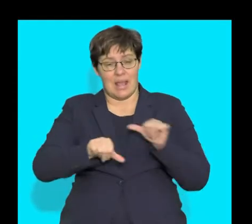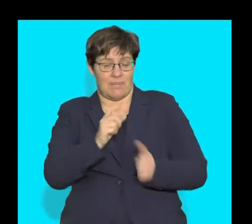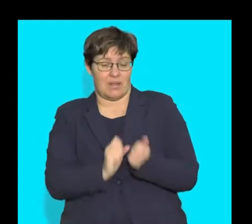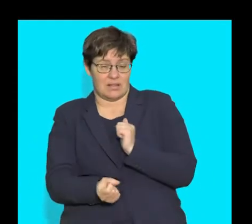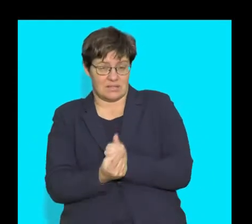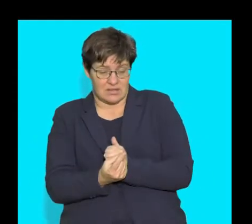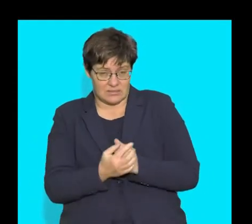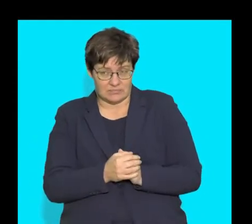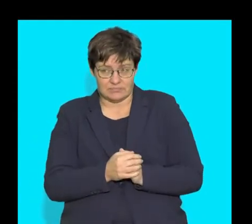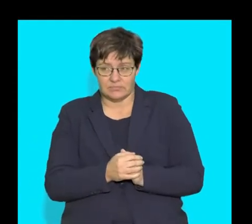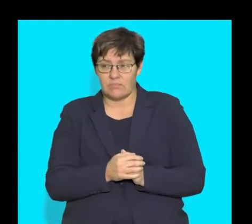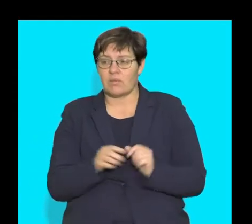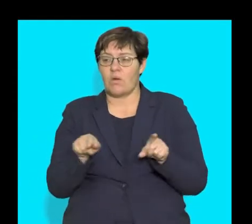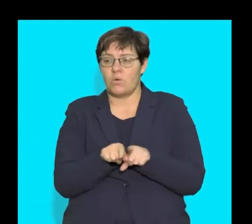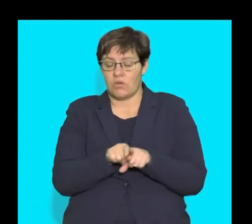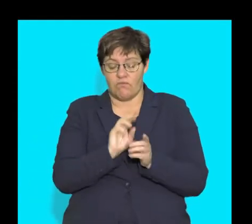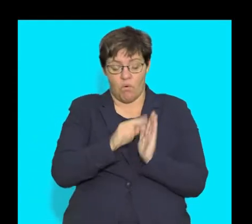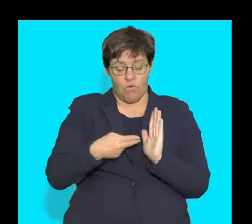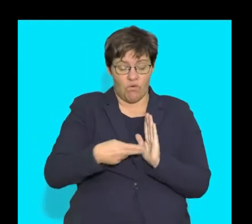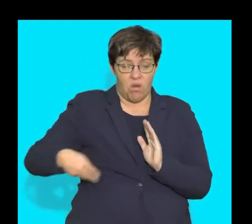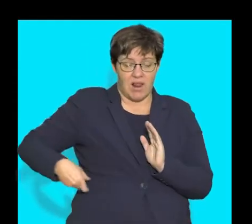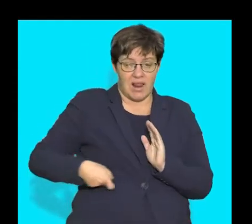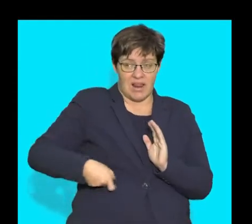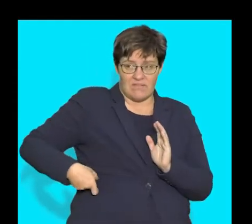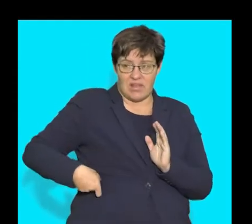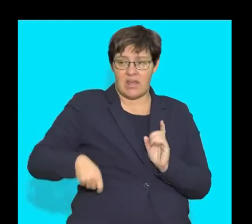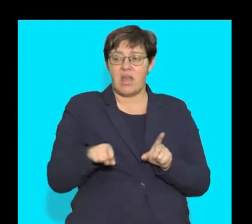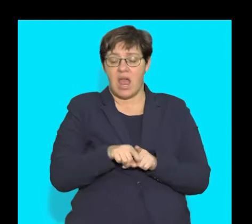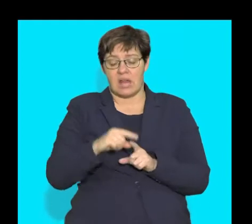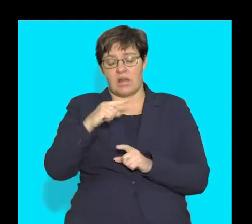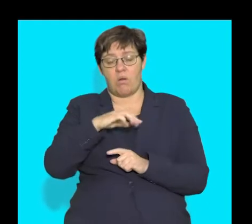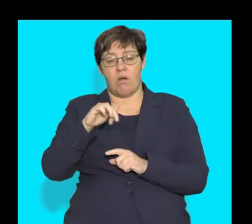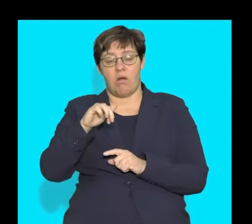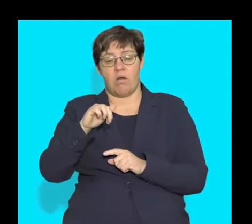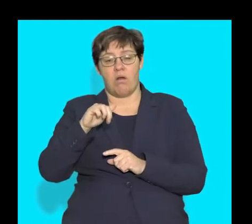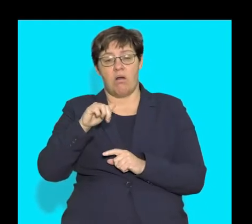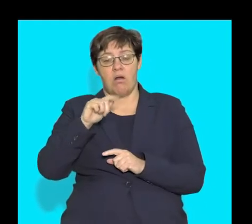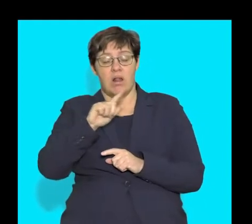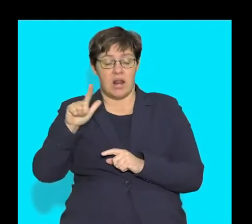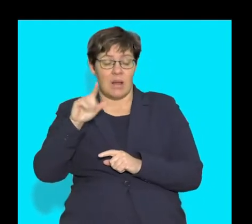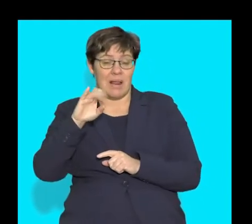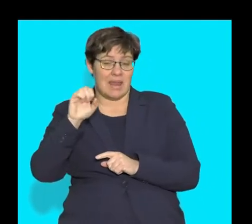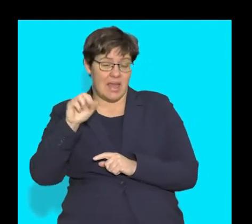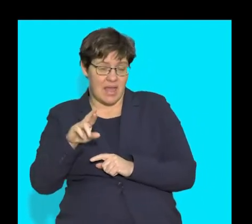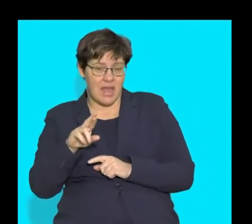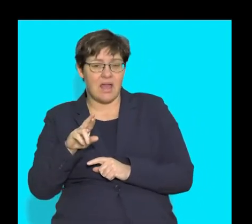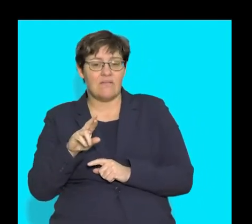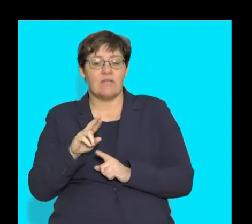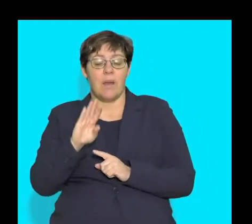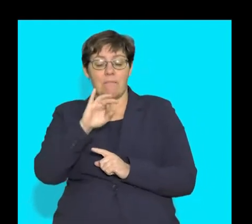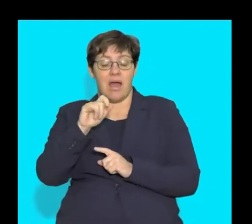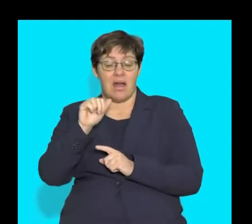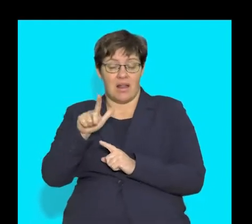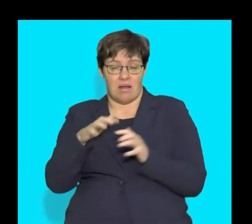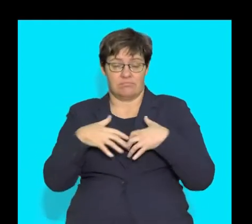digestion begins. We also see the role of the liver and the gallbladder in the production and the storage of bile